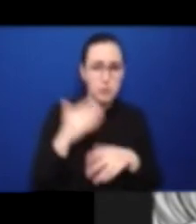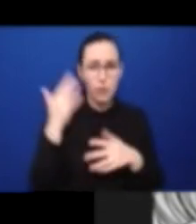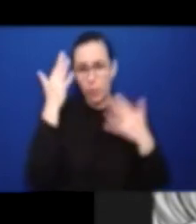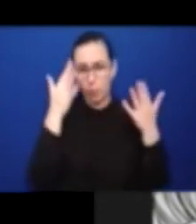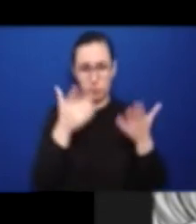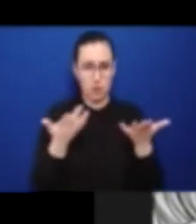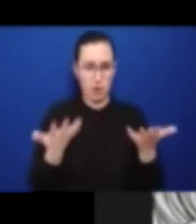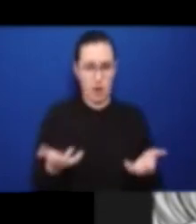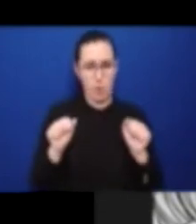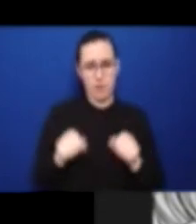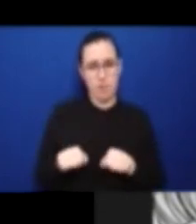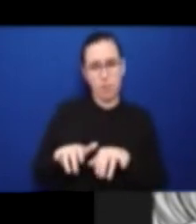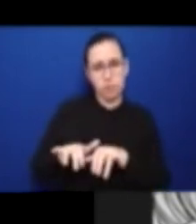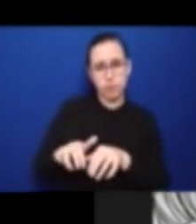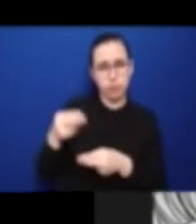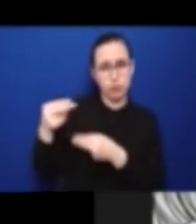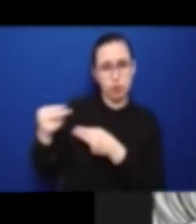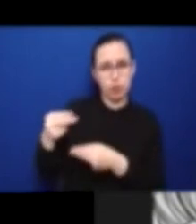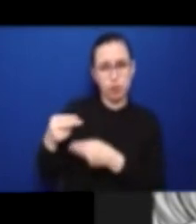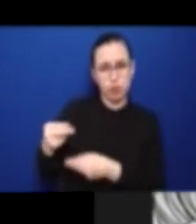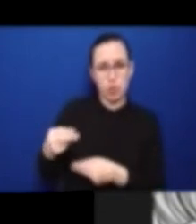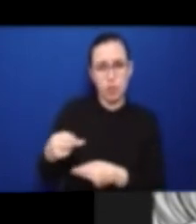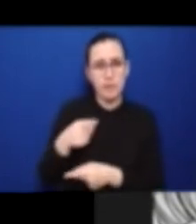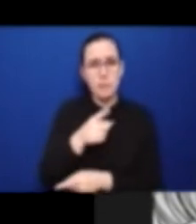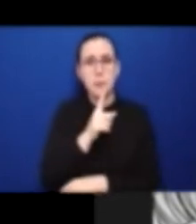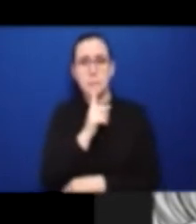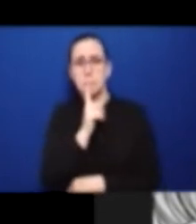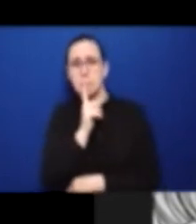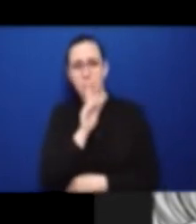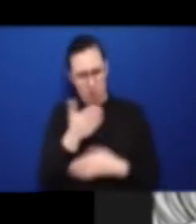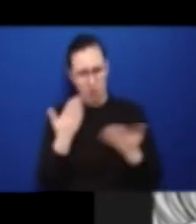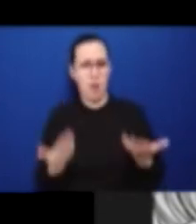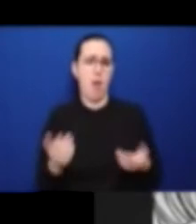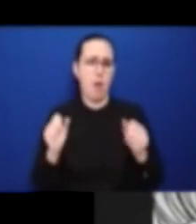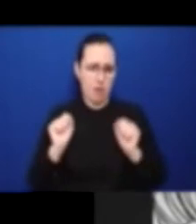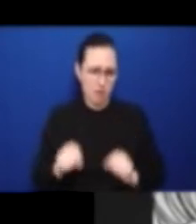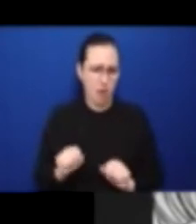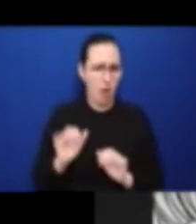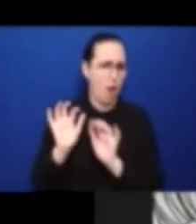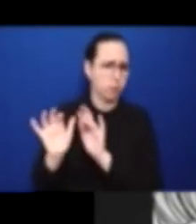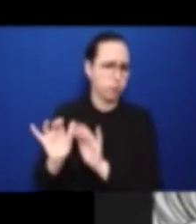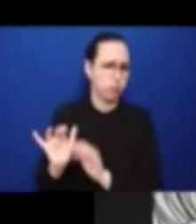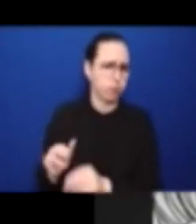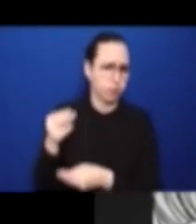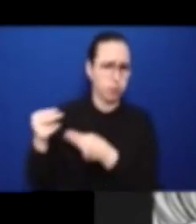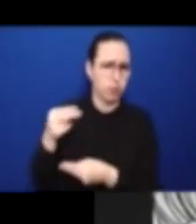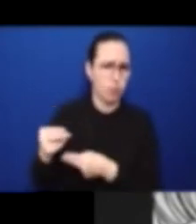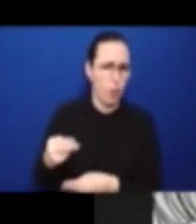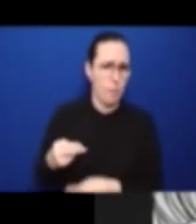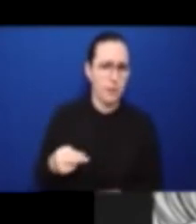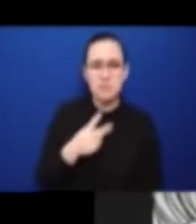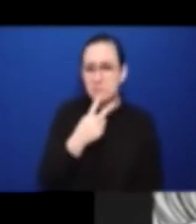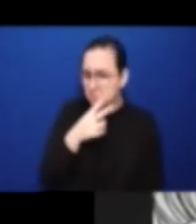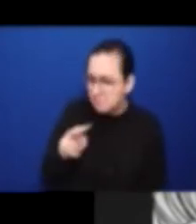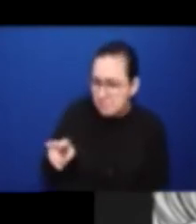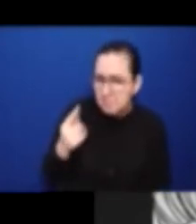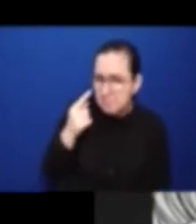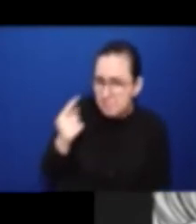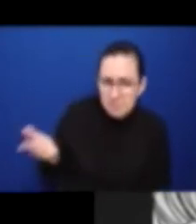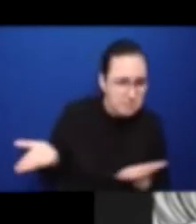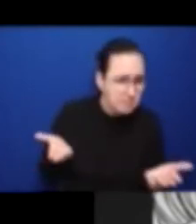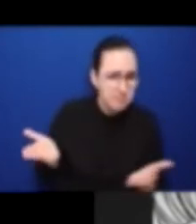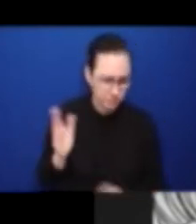speak, you don't need to wait to the end. And we'll try to intervene between all the speakers.